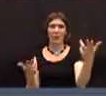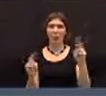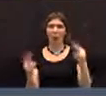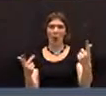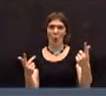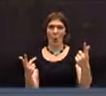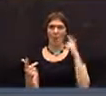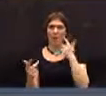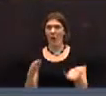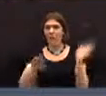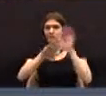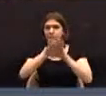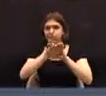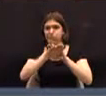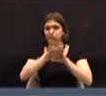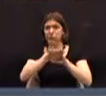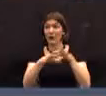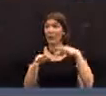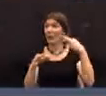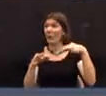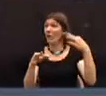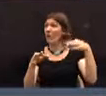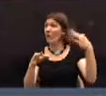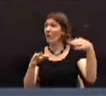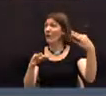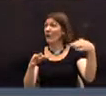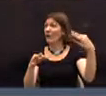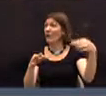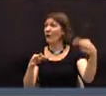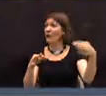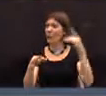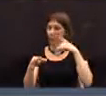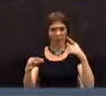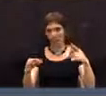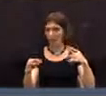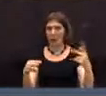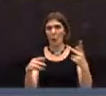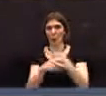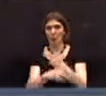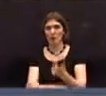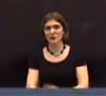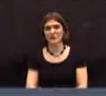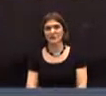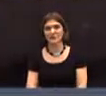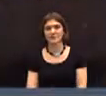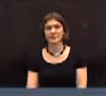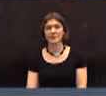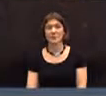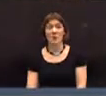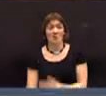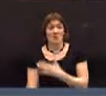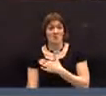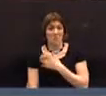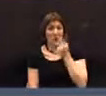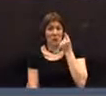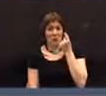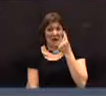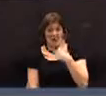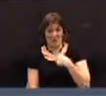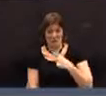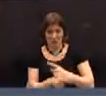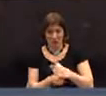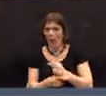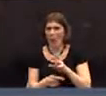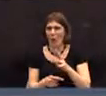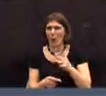uh, substantial expense. And if we put off that expense, will actually be more expensive in the long run. Um, do I understand this correctly or could somebody,